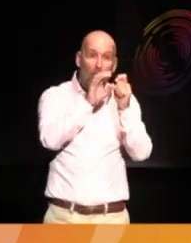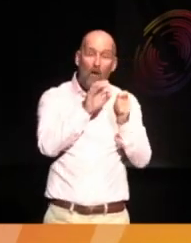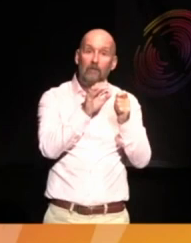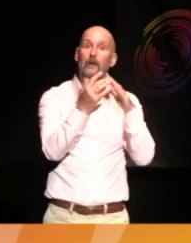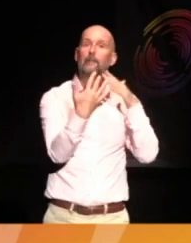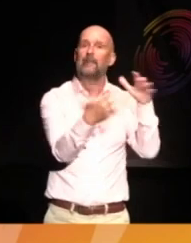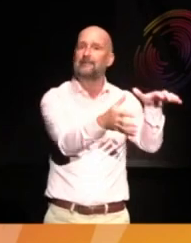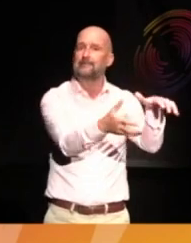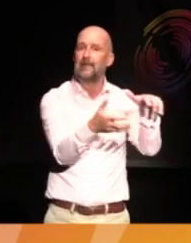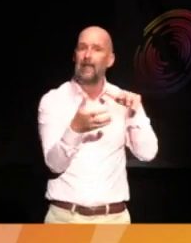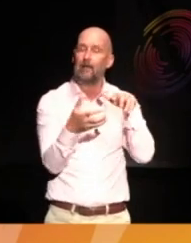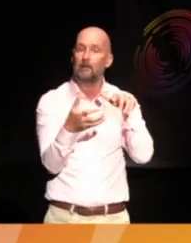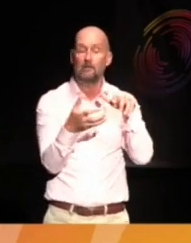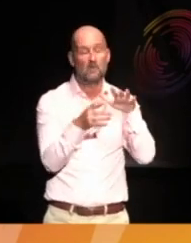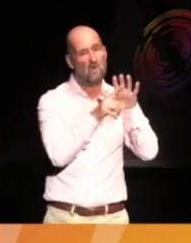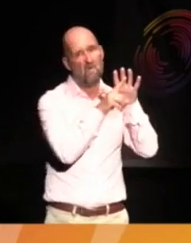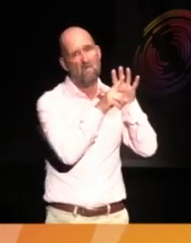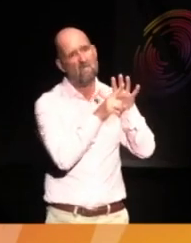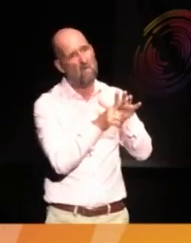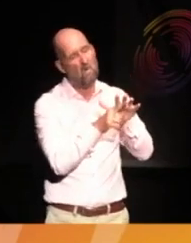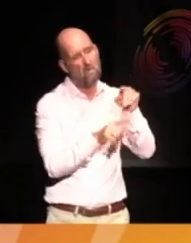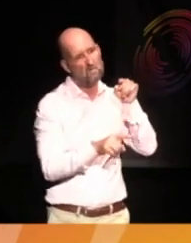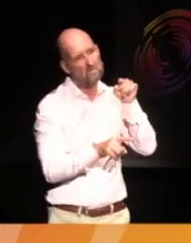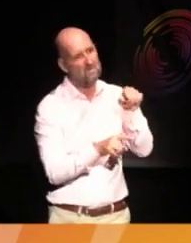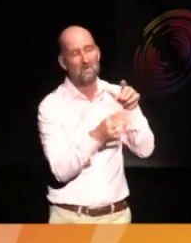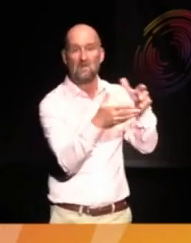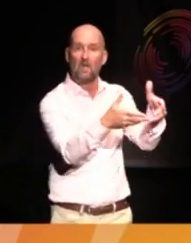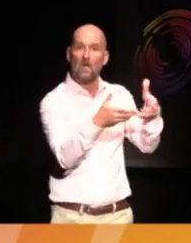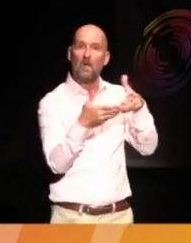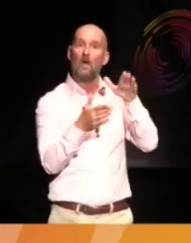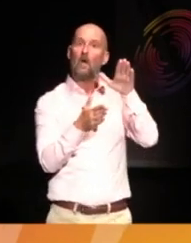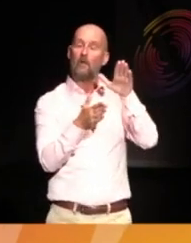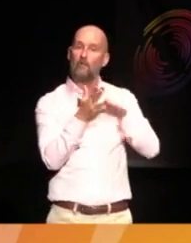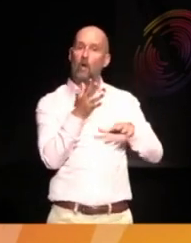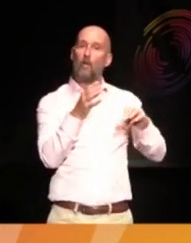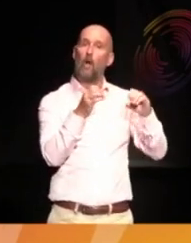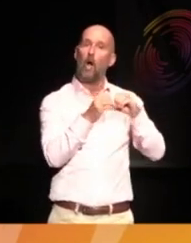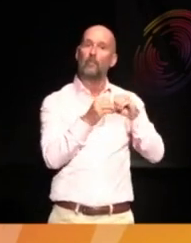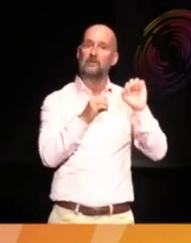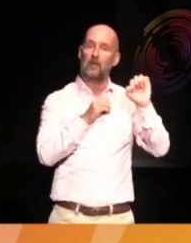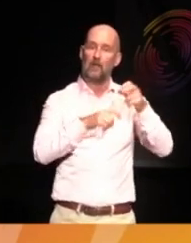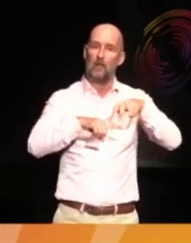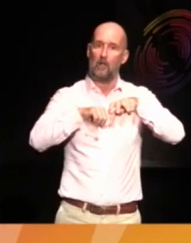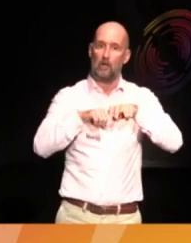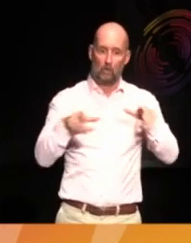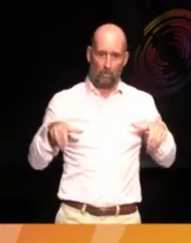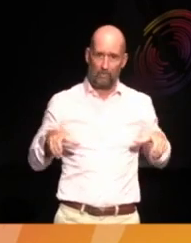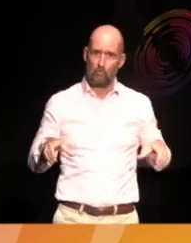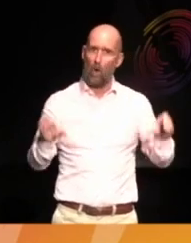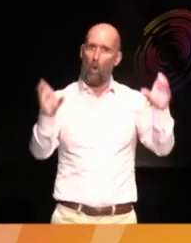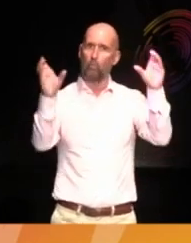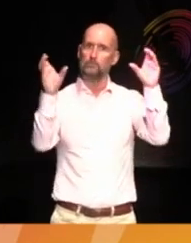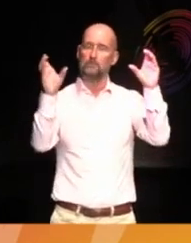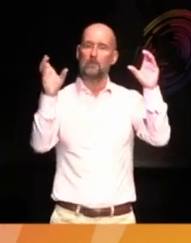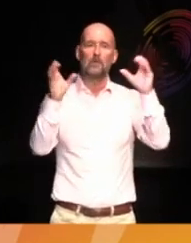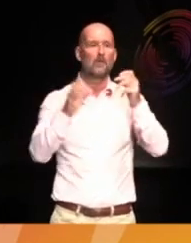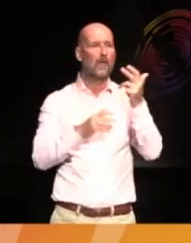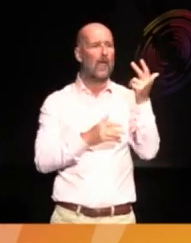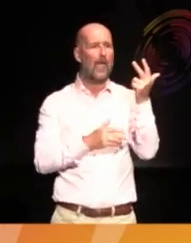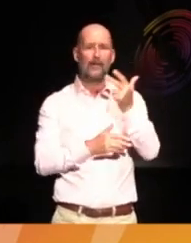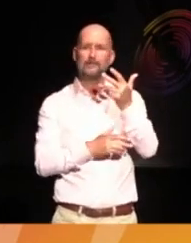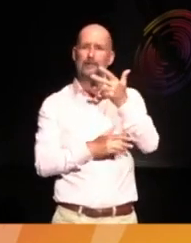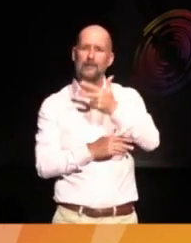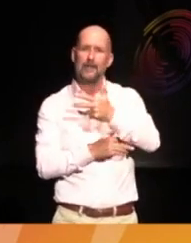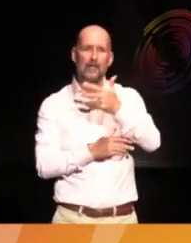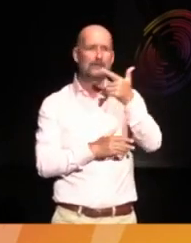with force from the Oba's throne during the 1897 expedition. It